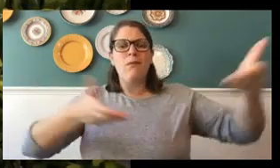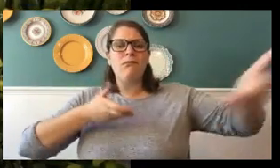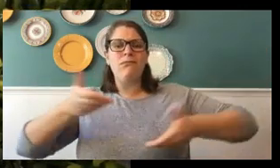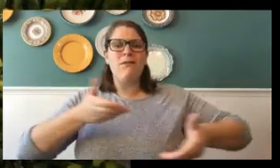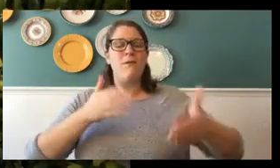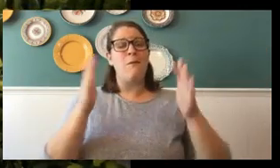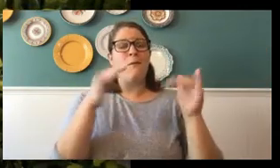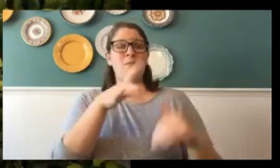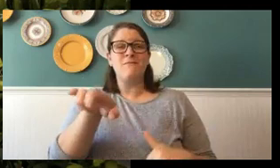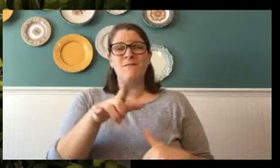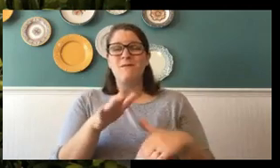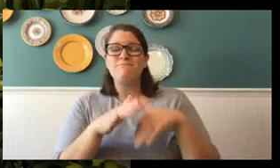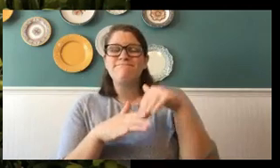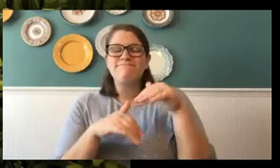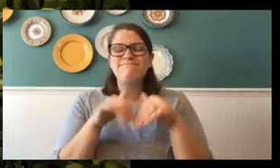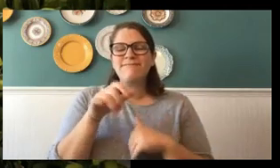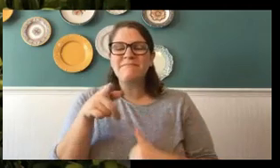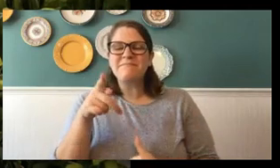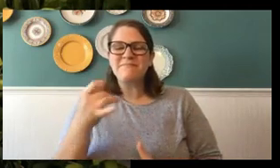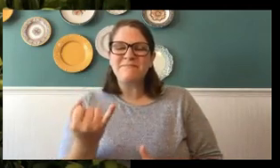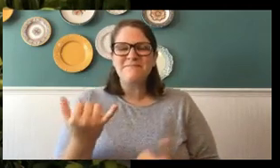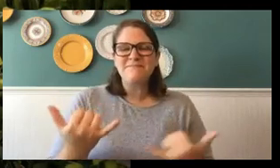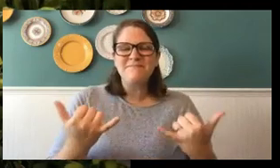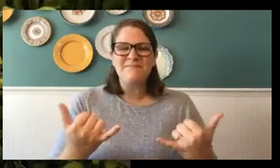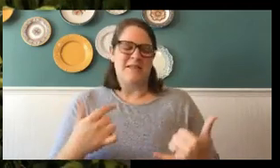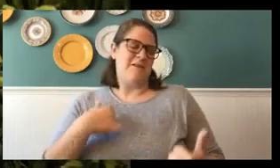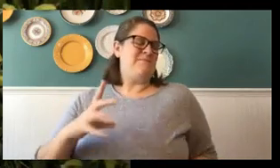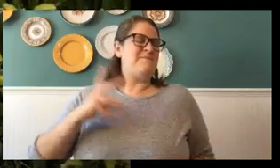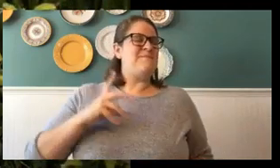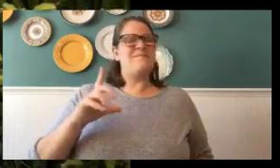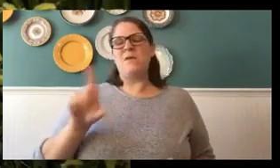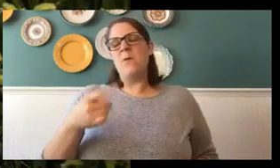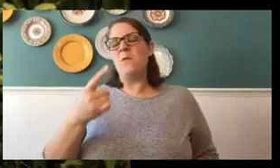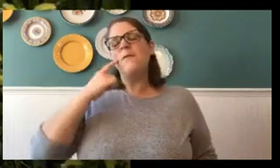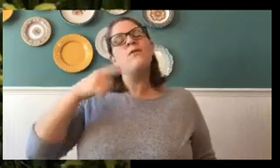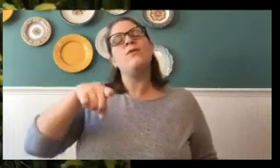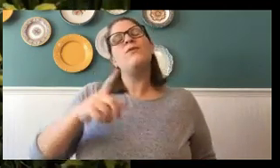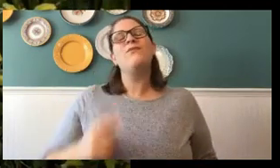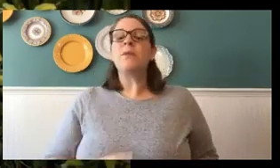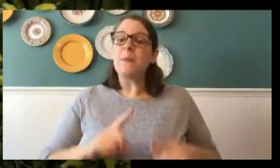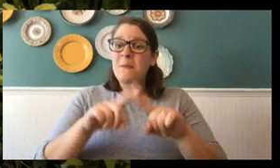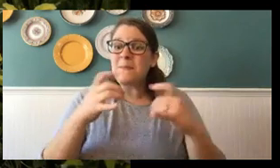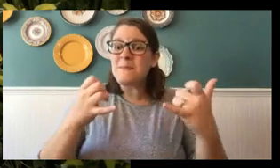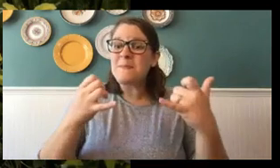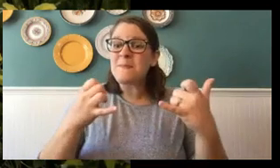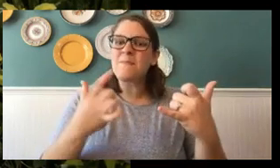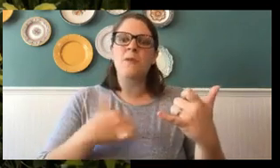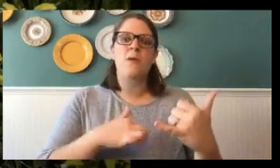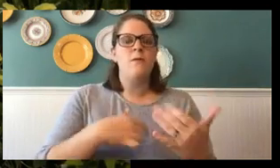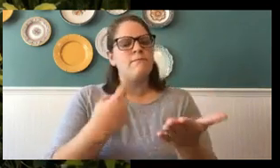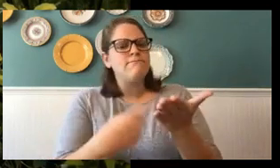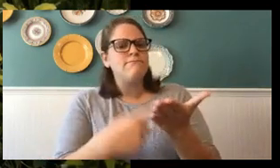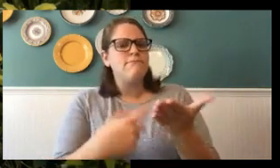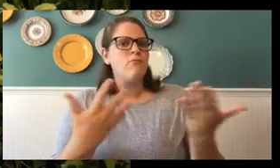comfy in your PJs right now. I dressed up just for you. But today we are going to be talking about the life